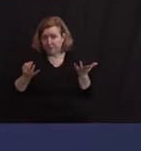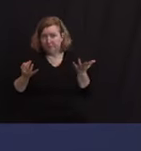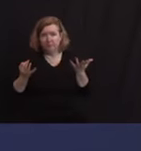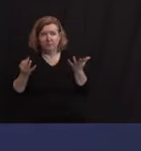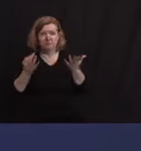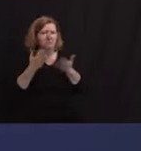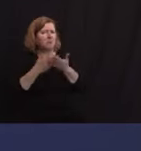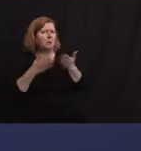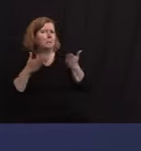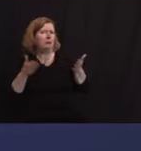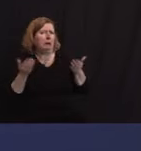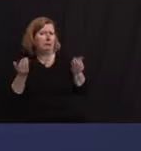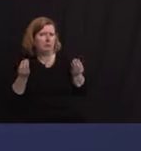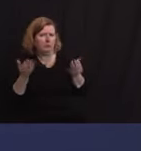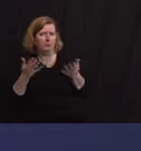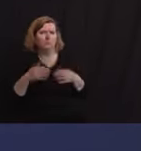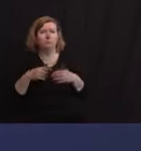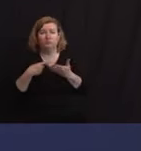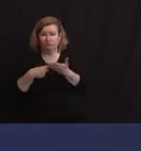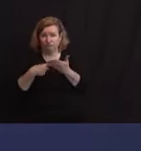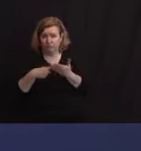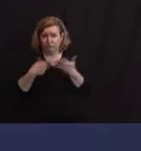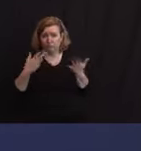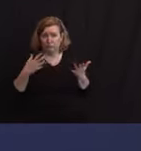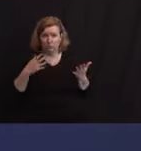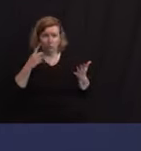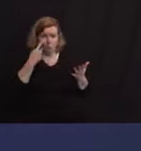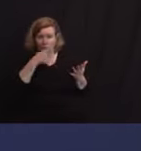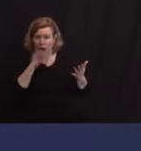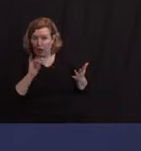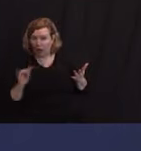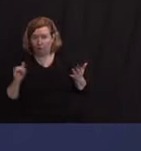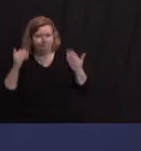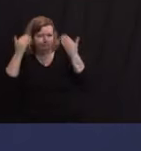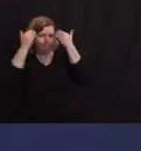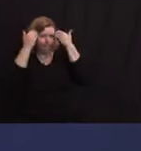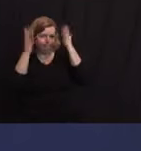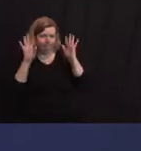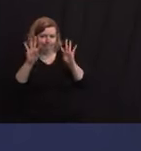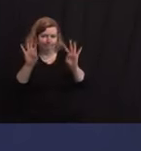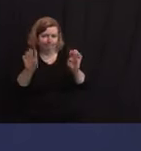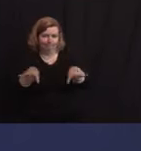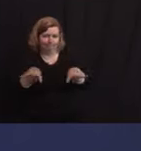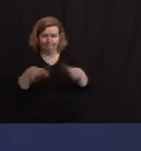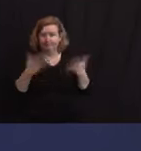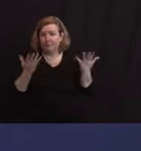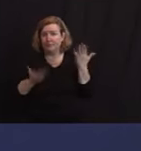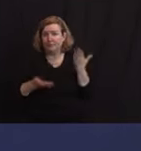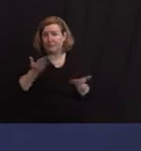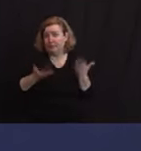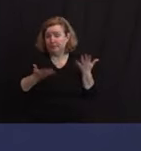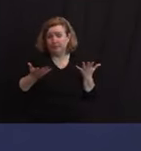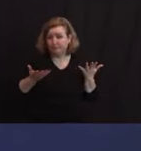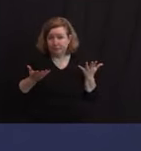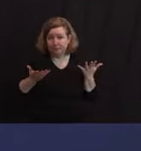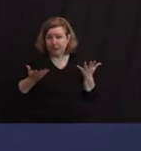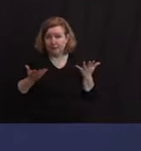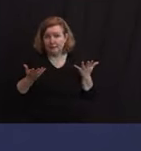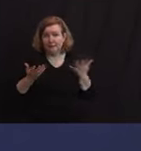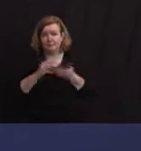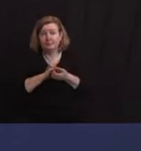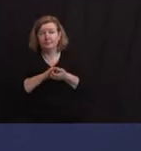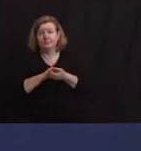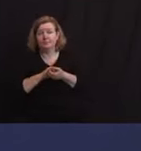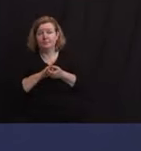And we've talked about this here, that form, an obvious form might be, I'm saying might be because we don't have any insights, but